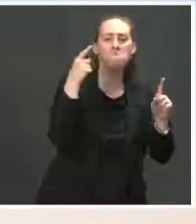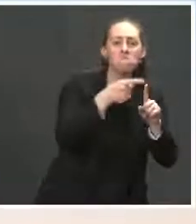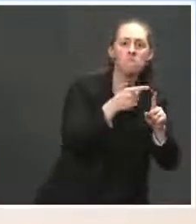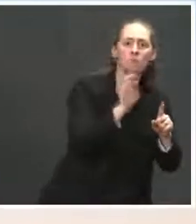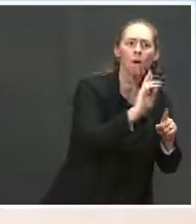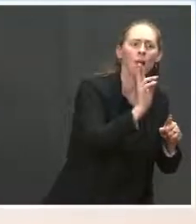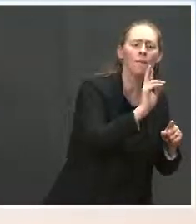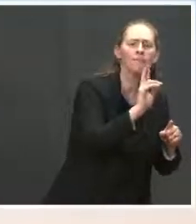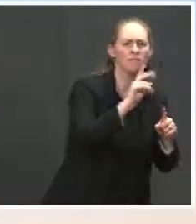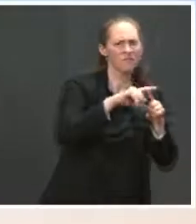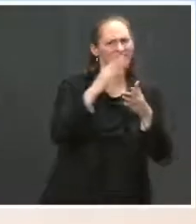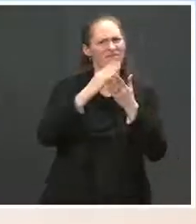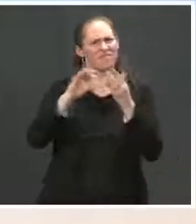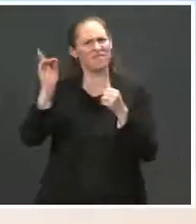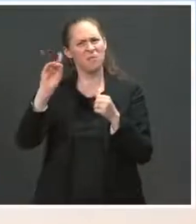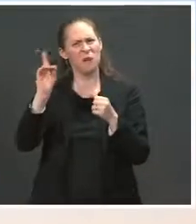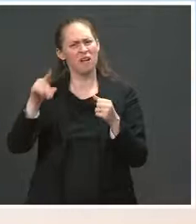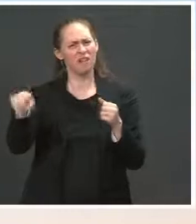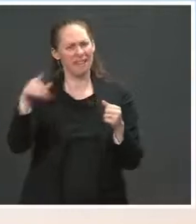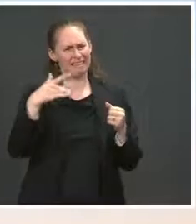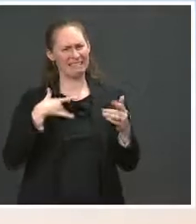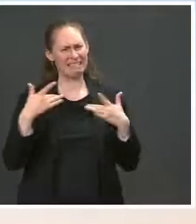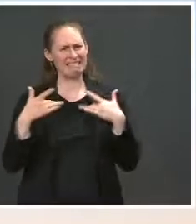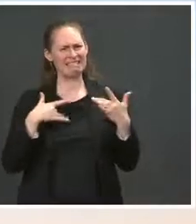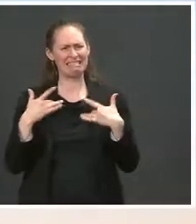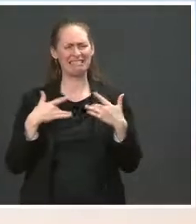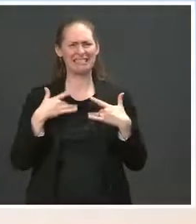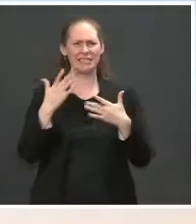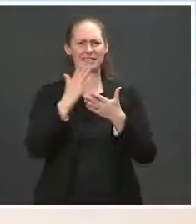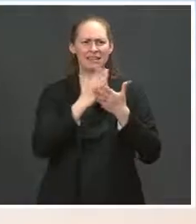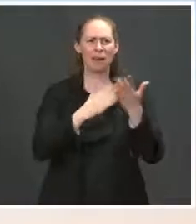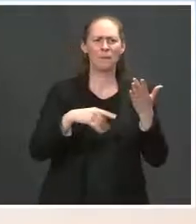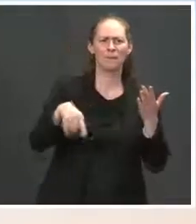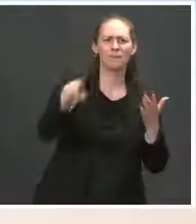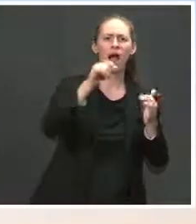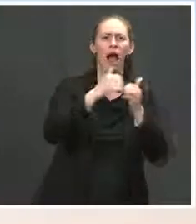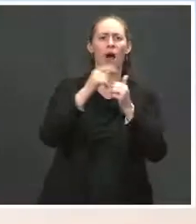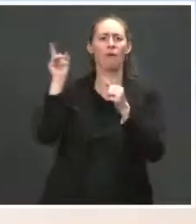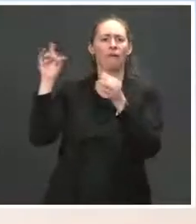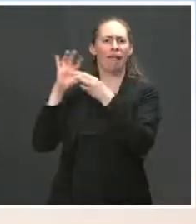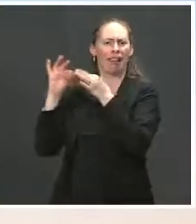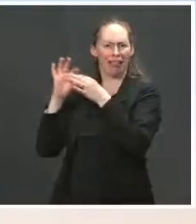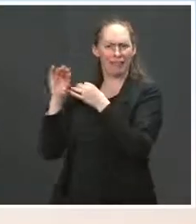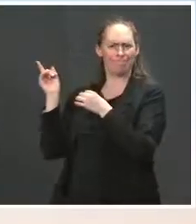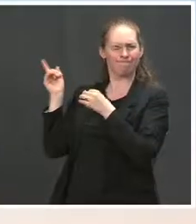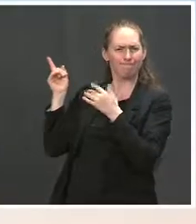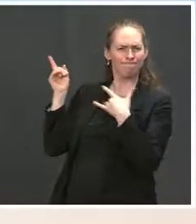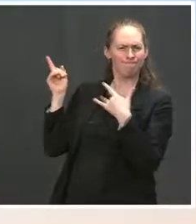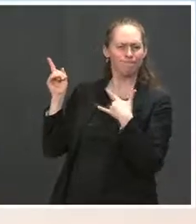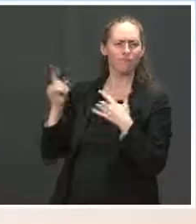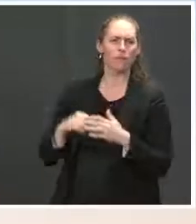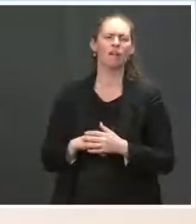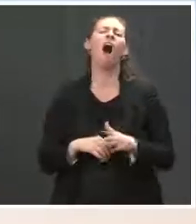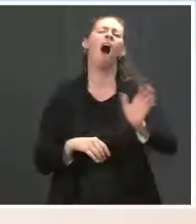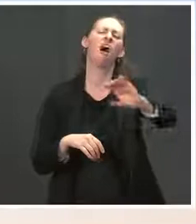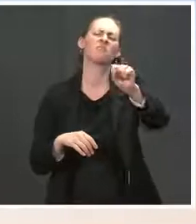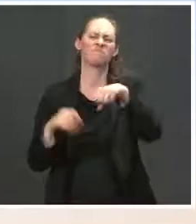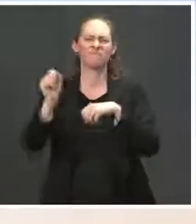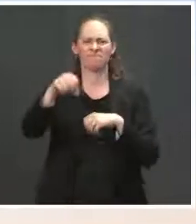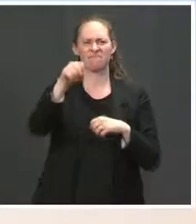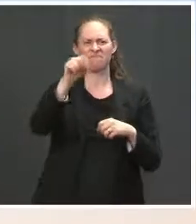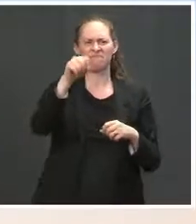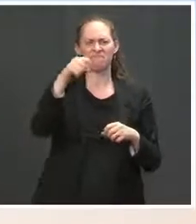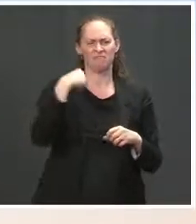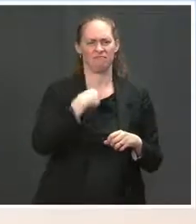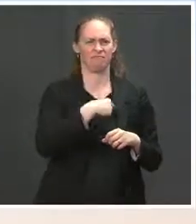have been concerned about some of the messaging? Ms. Well, I would say there's no question. We've recognized that this is a challenging issue,